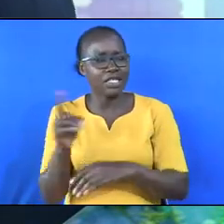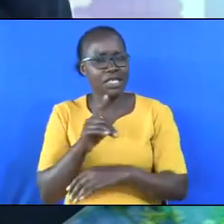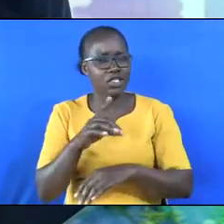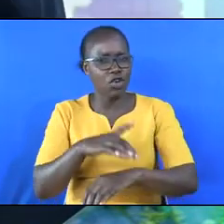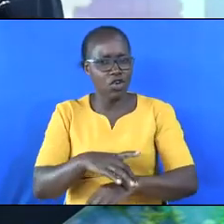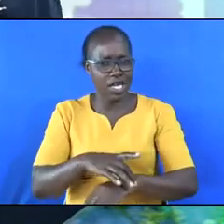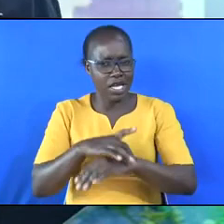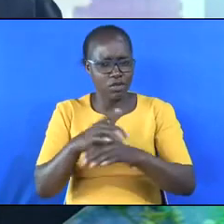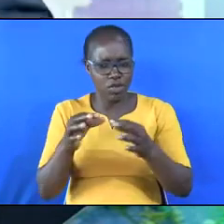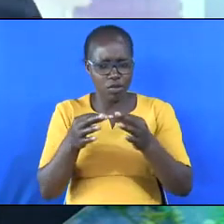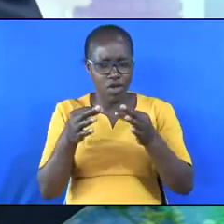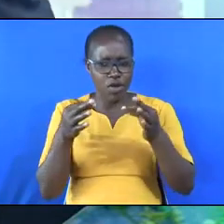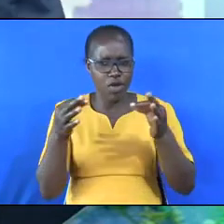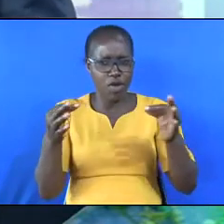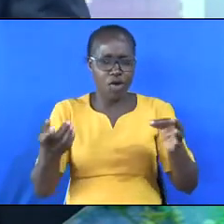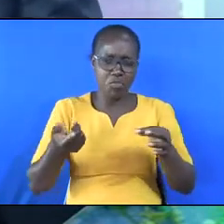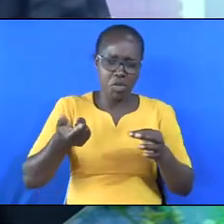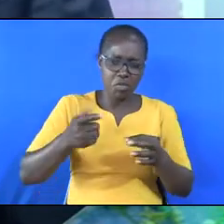earth will be prolonged.